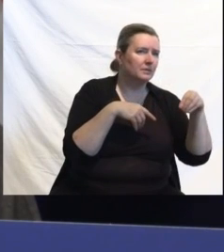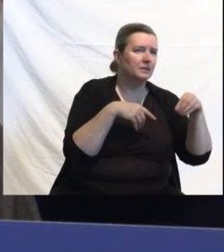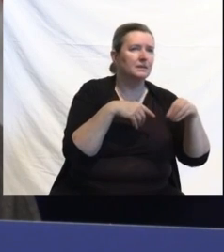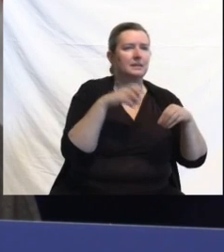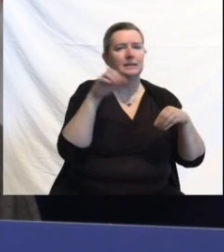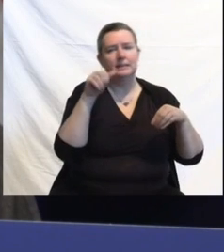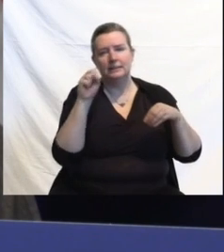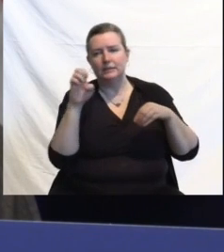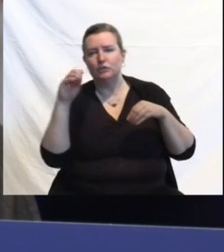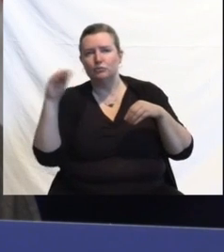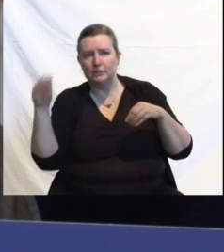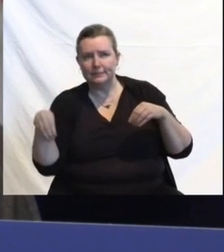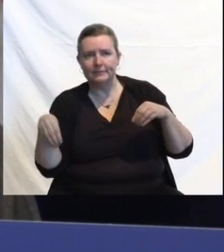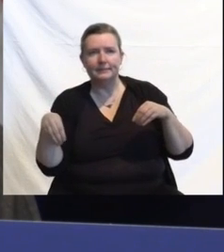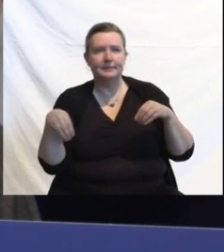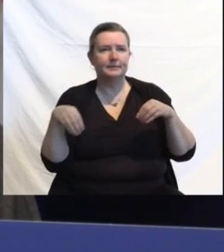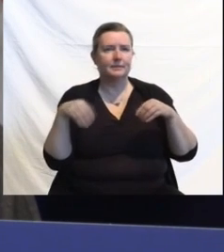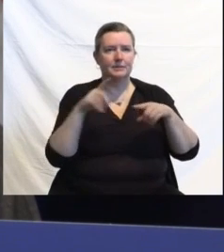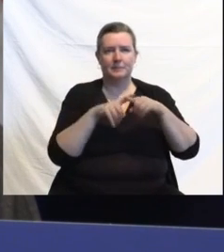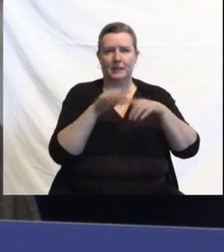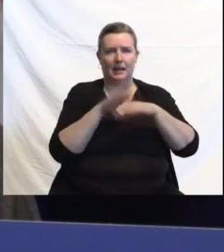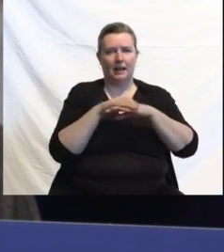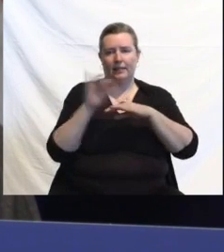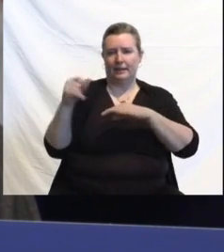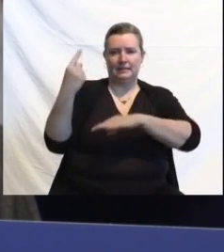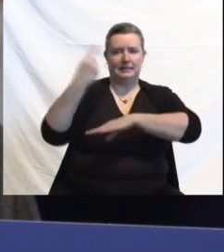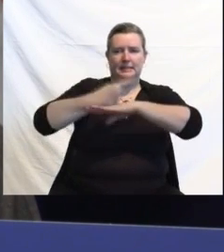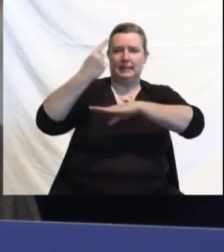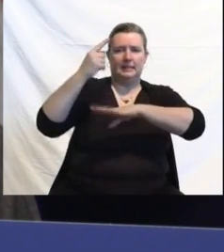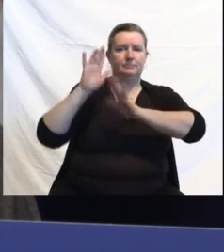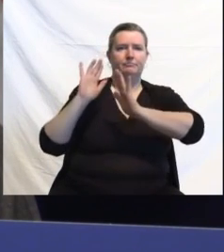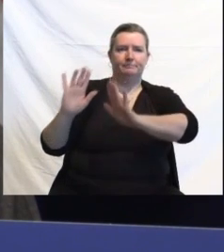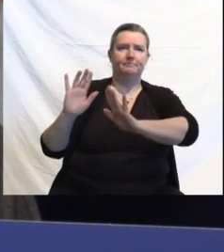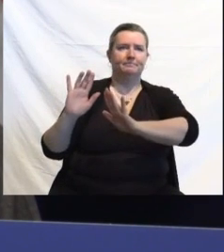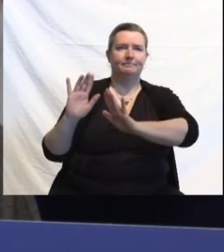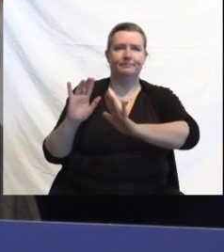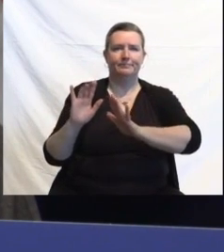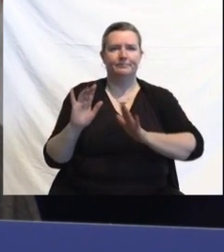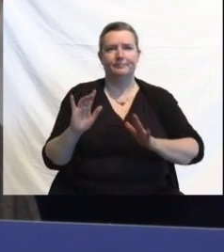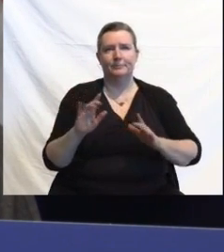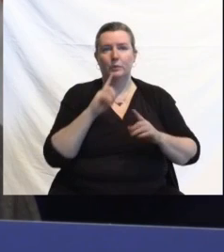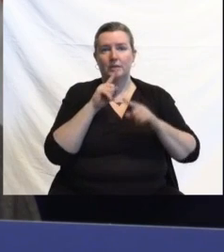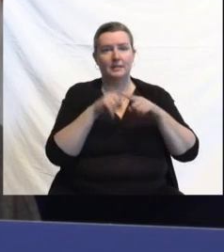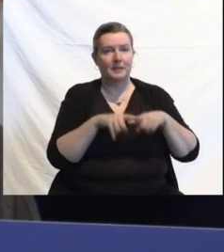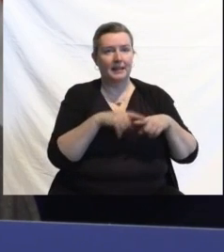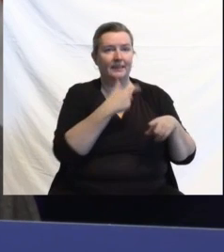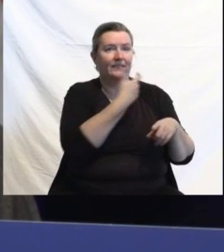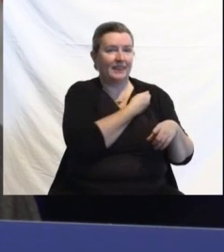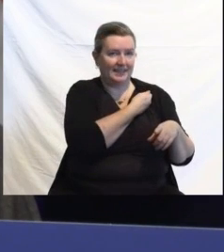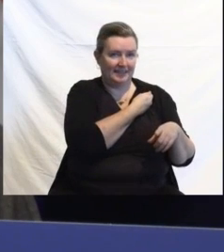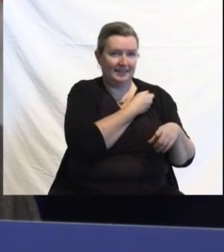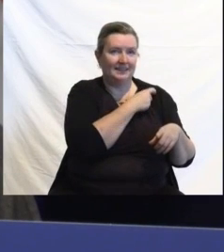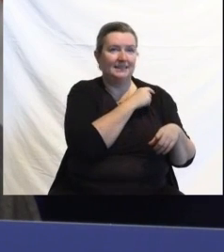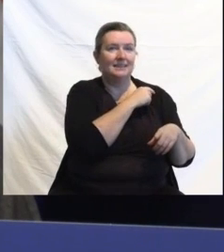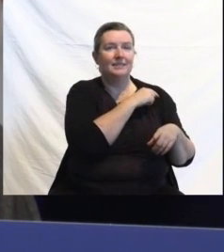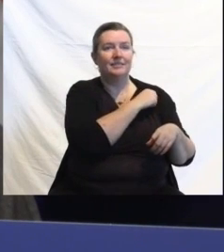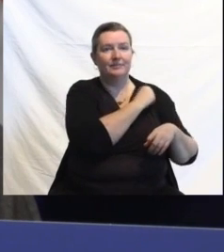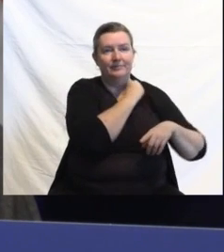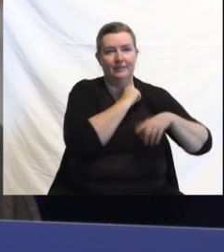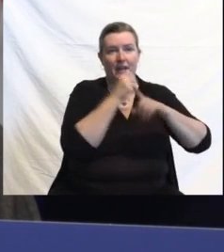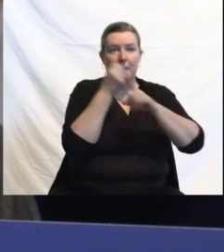And that said, you know, it really depends on how vaccination makes an impact on the overall